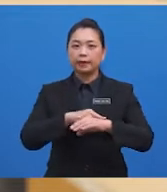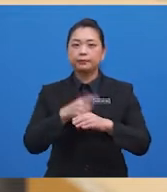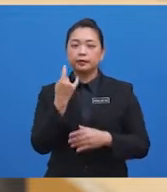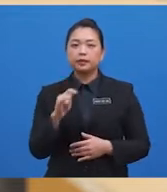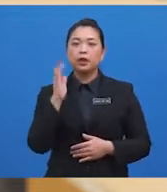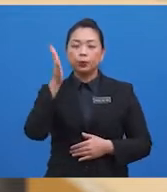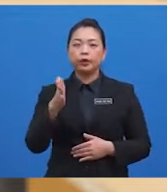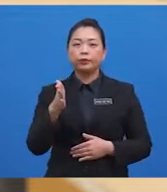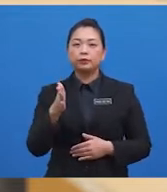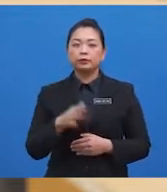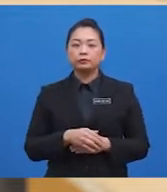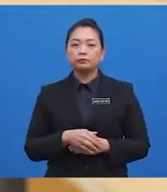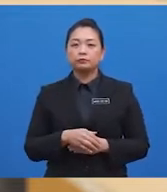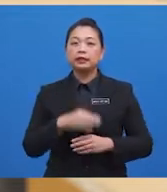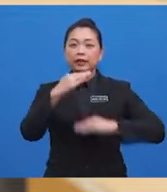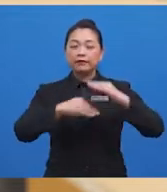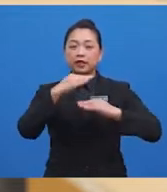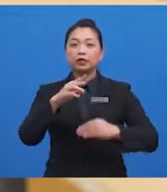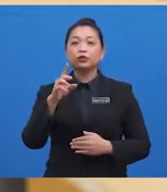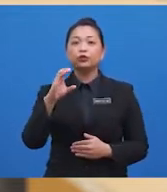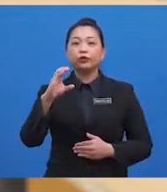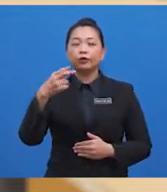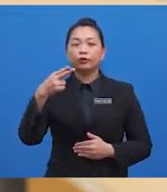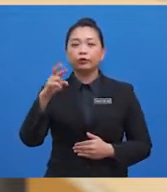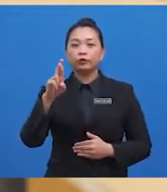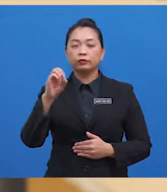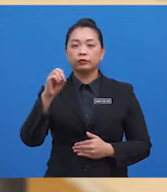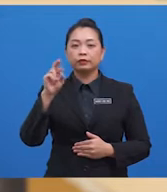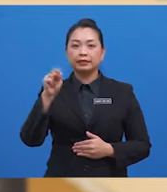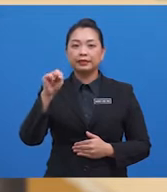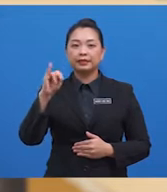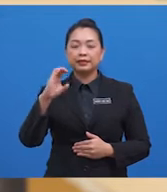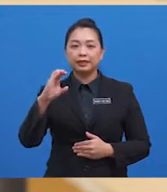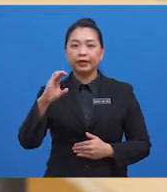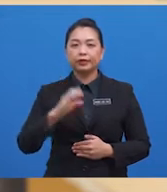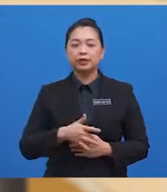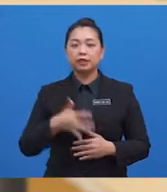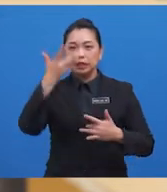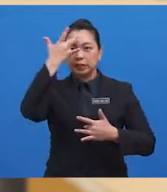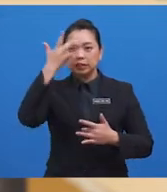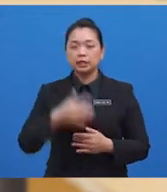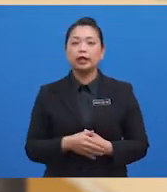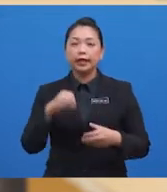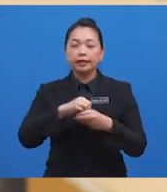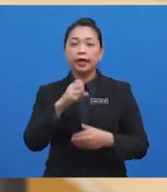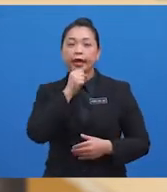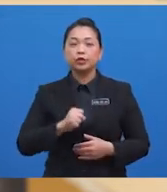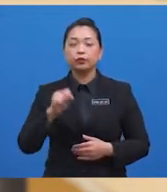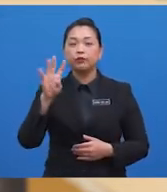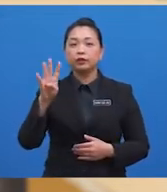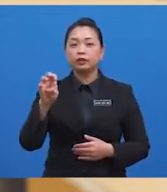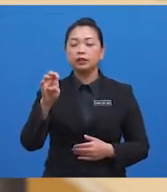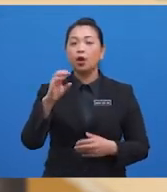develop chronic diseases and declining mental state before succumbing to their death in their 40s or 50s.